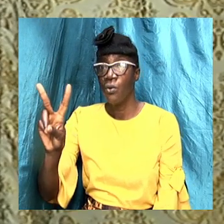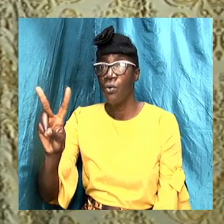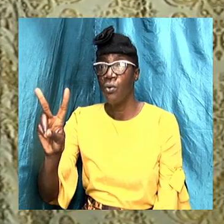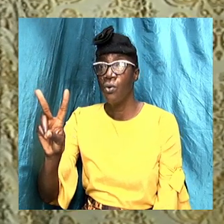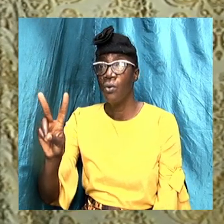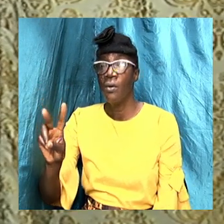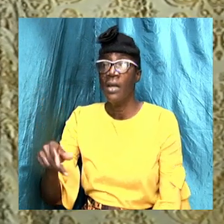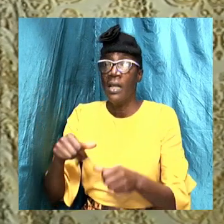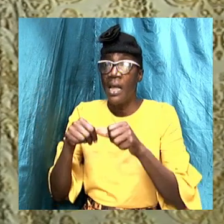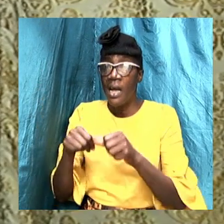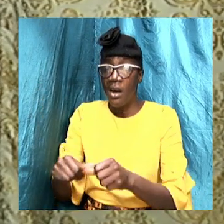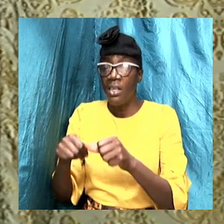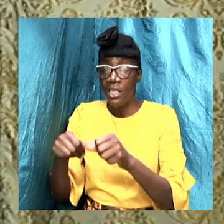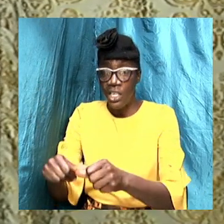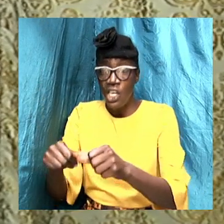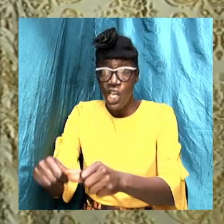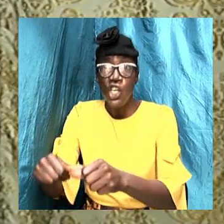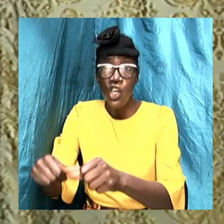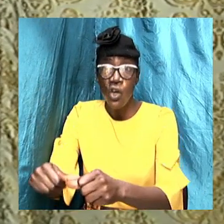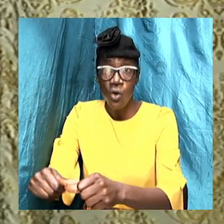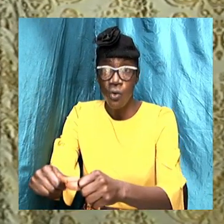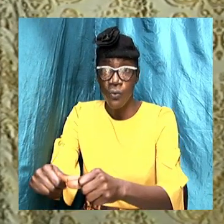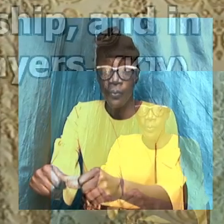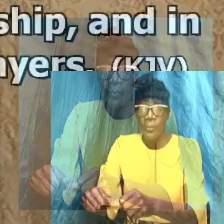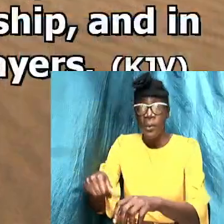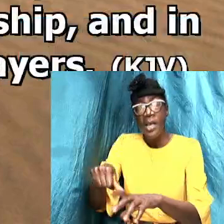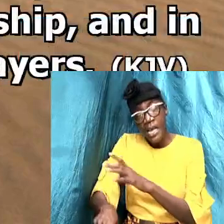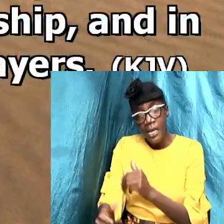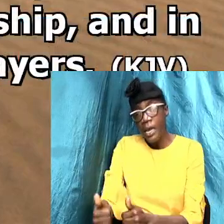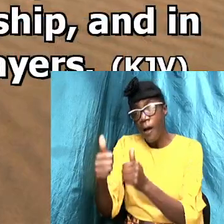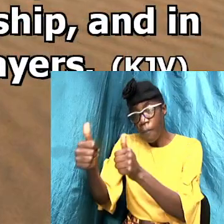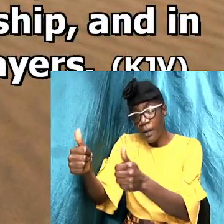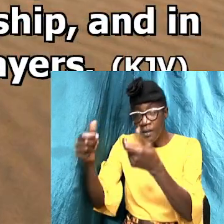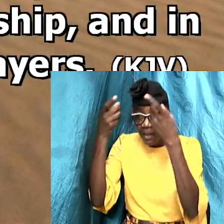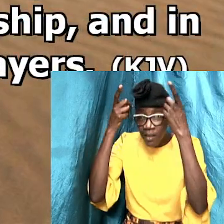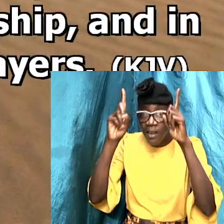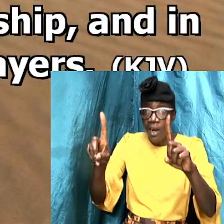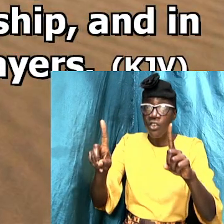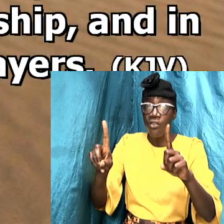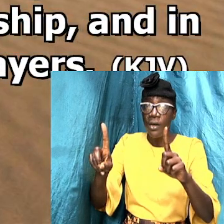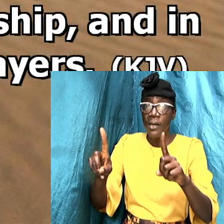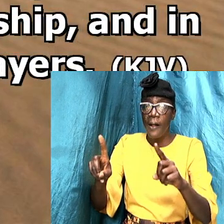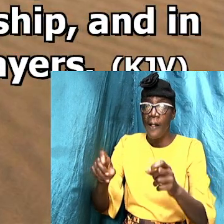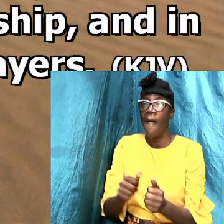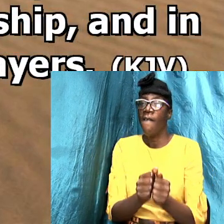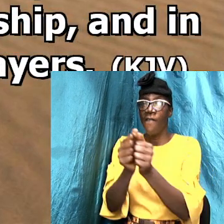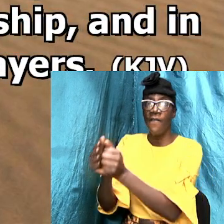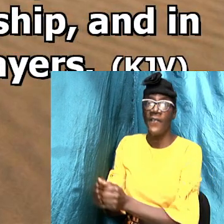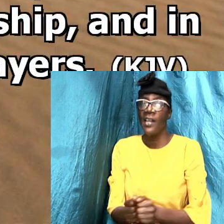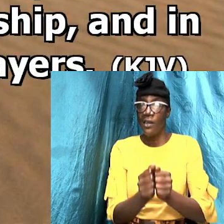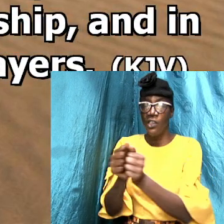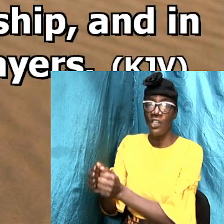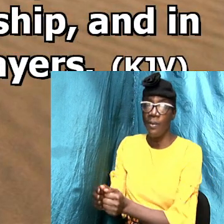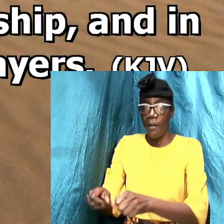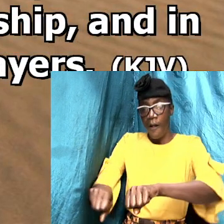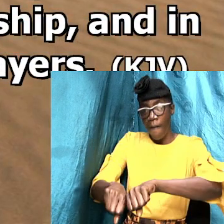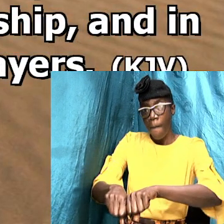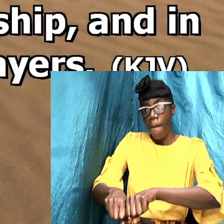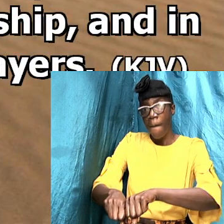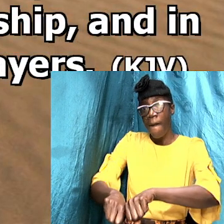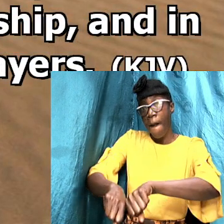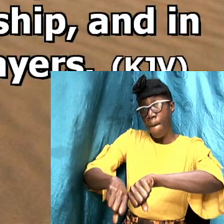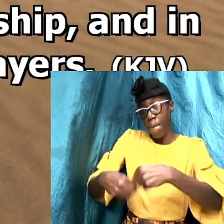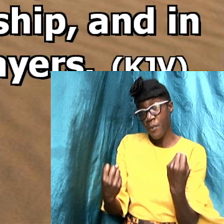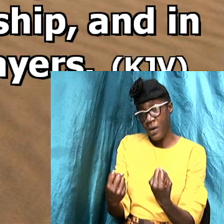And they continued steadfastly in the apostles' doctrine and fellowship, and in the